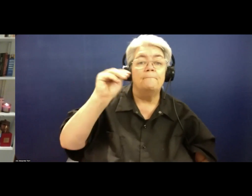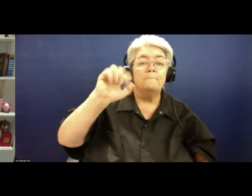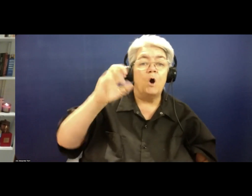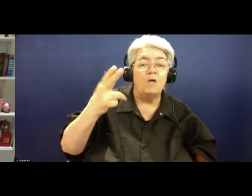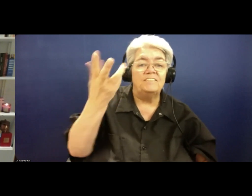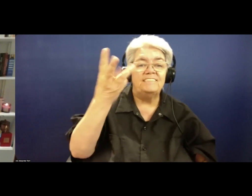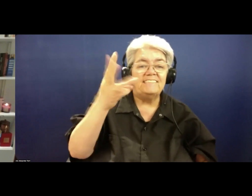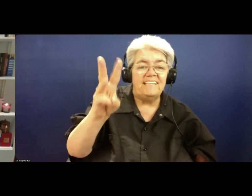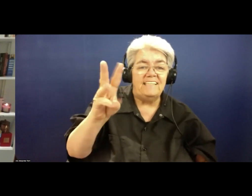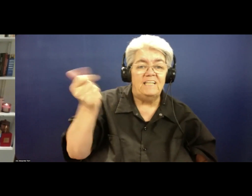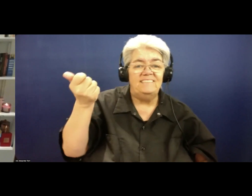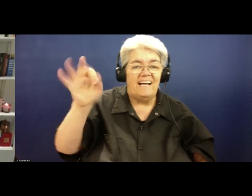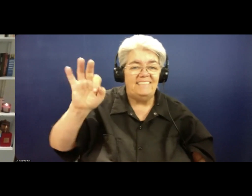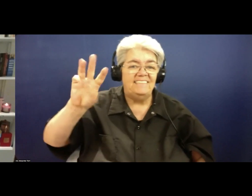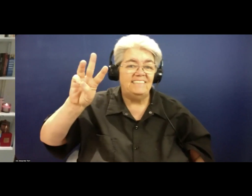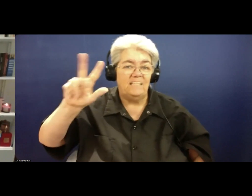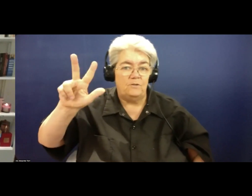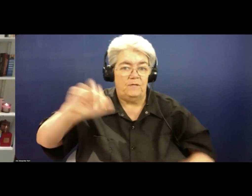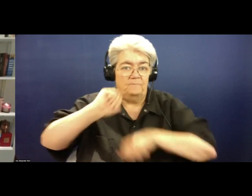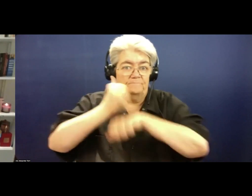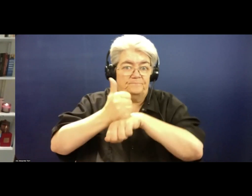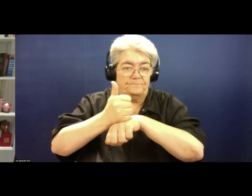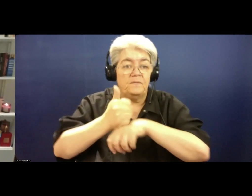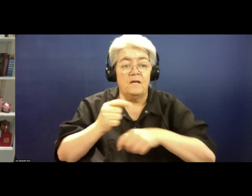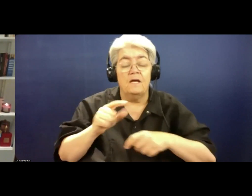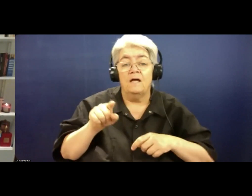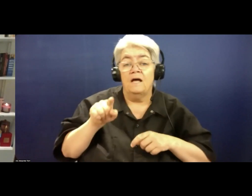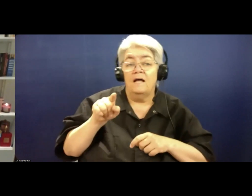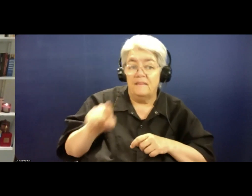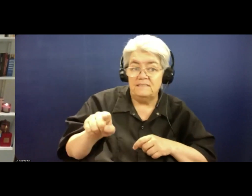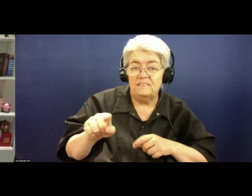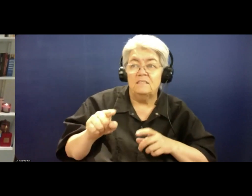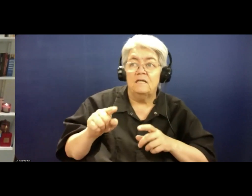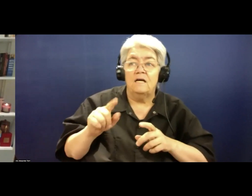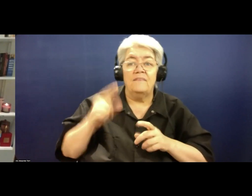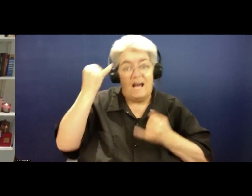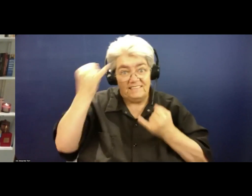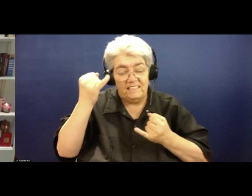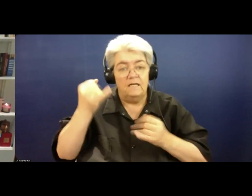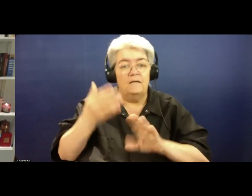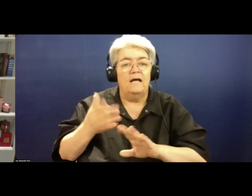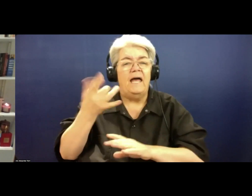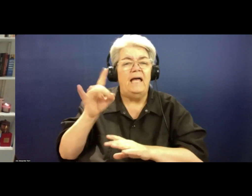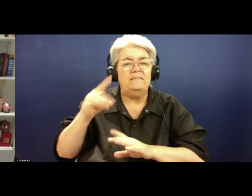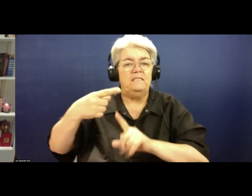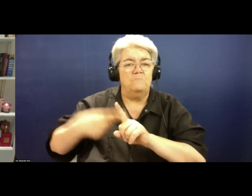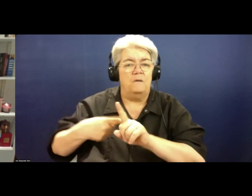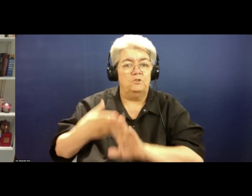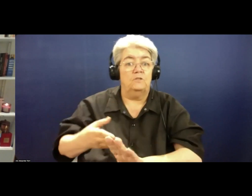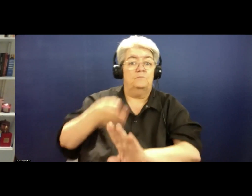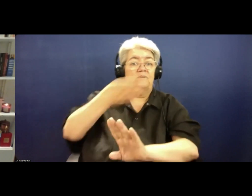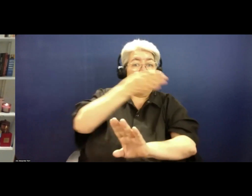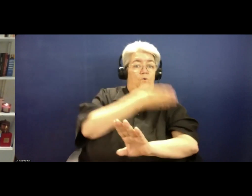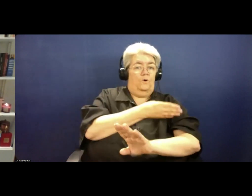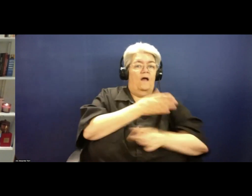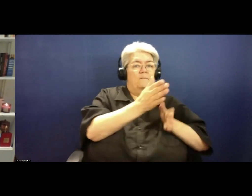Its idea came about about 18 months earlier when a then Methodist